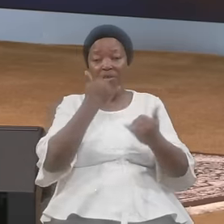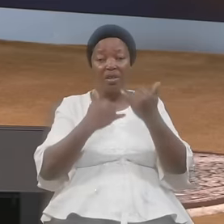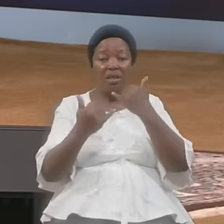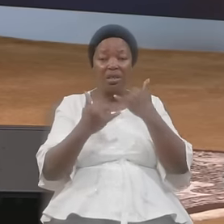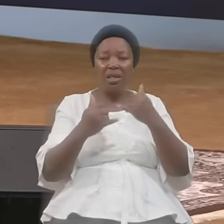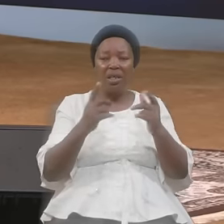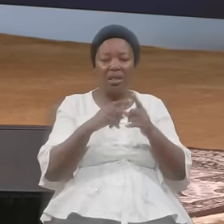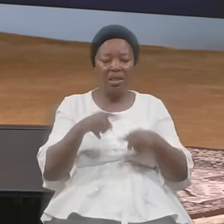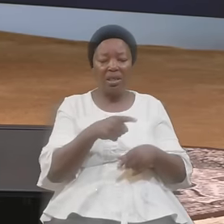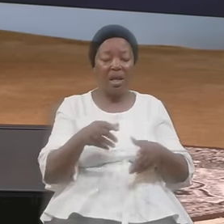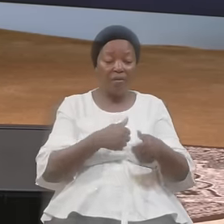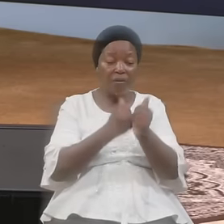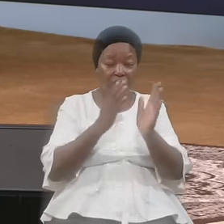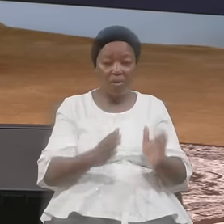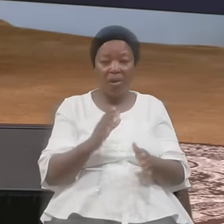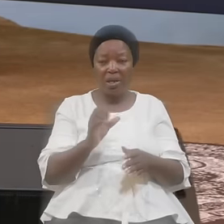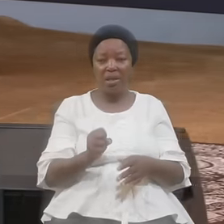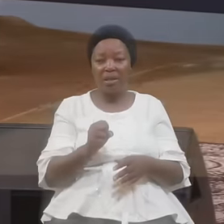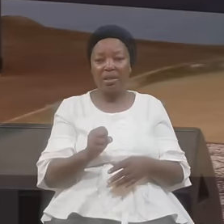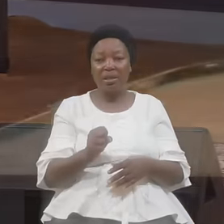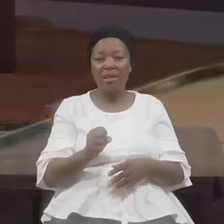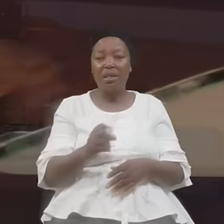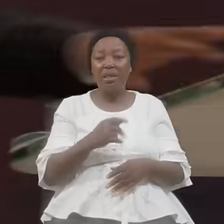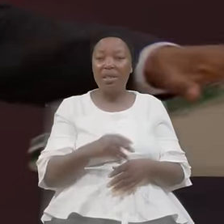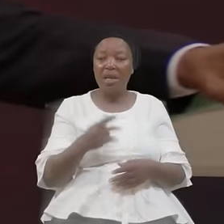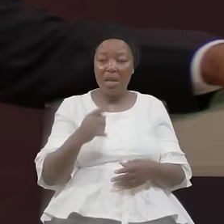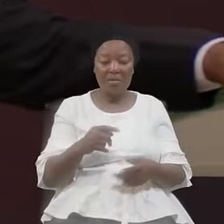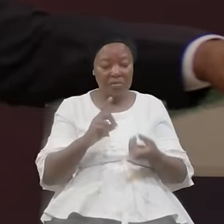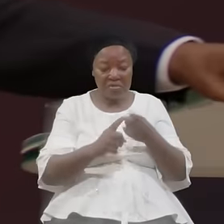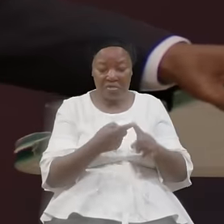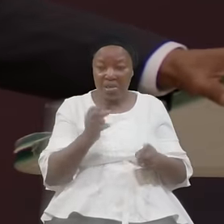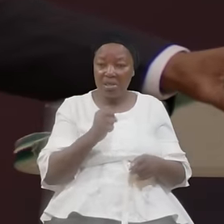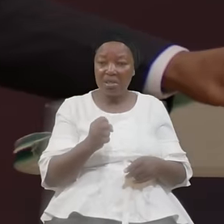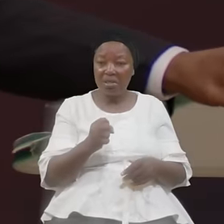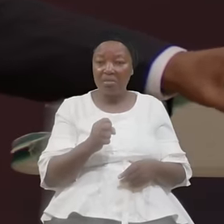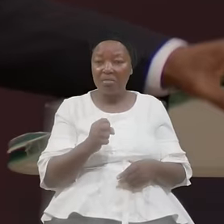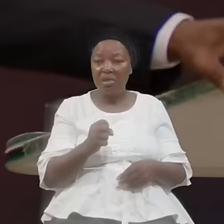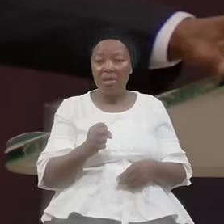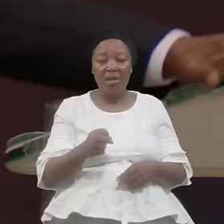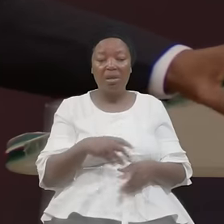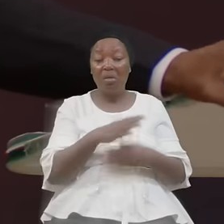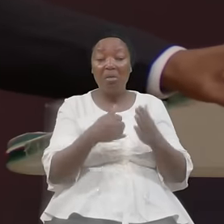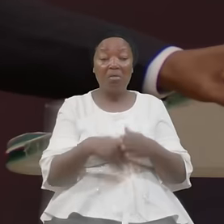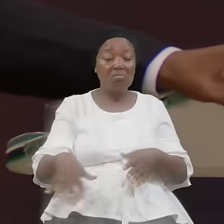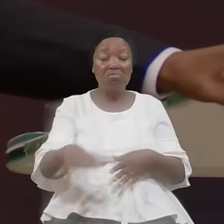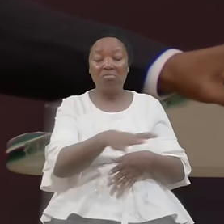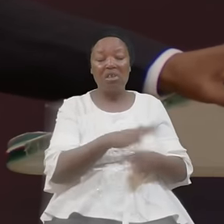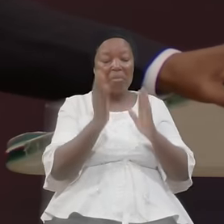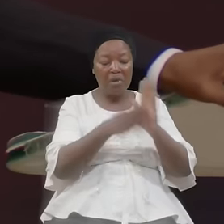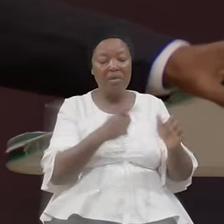Followers Accomplicies Cohorts They Leave The Church